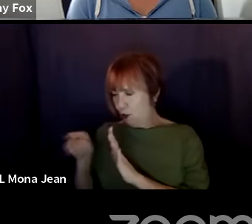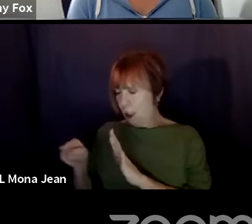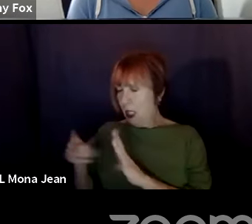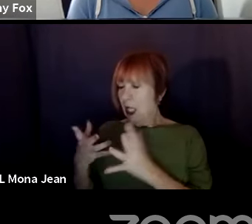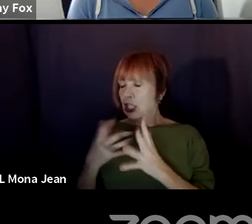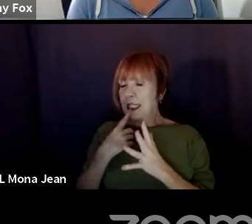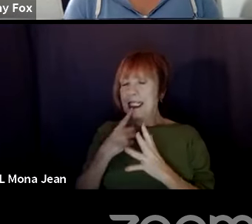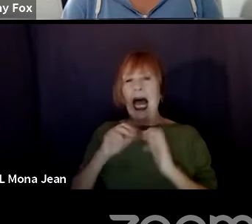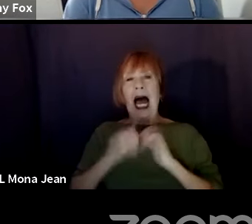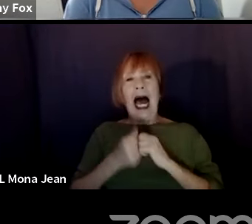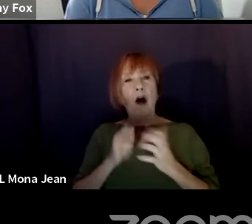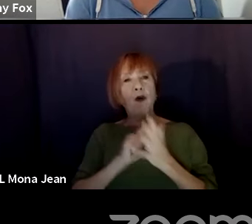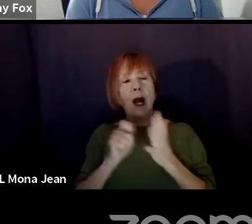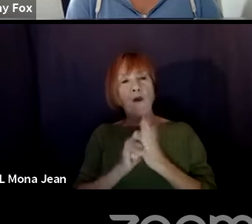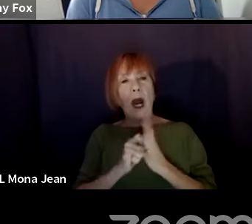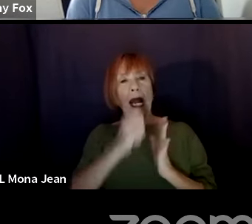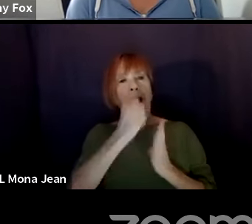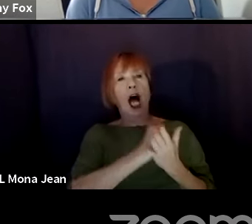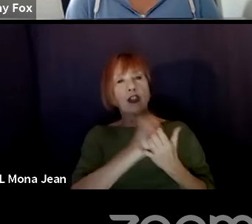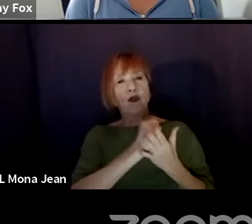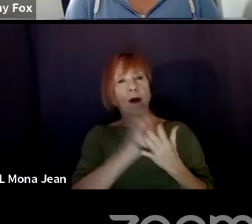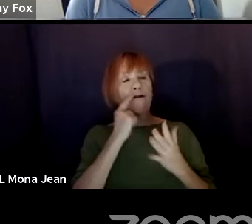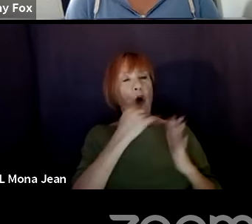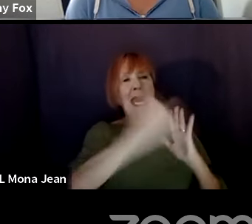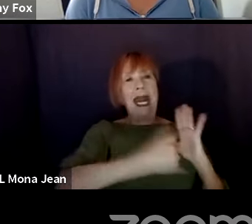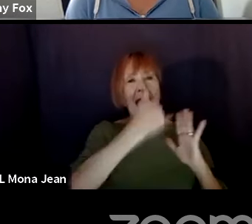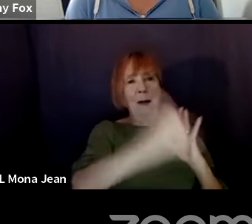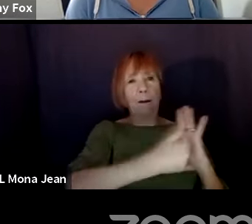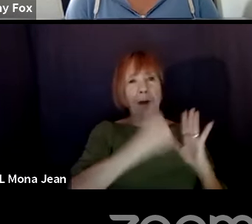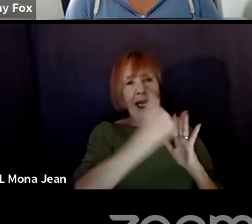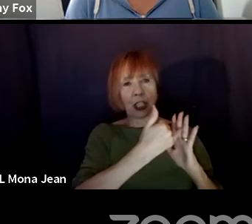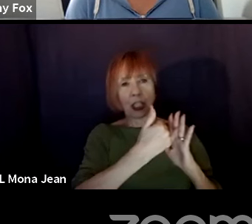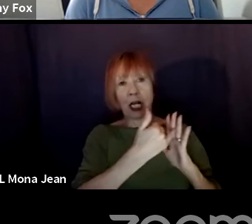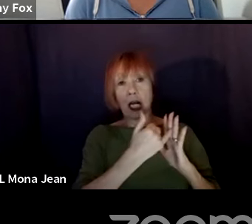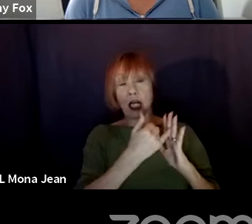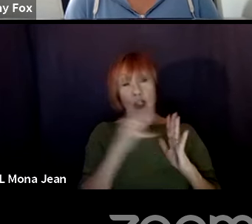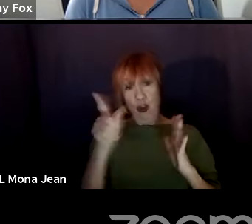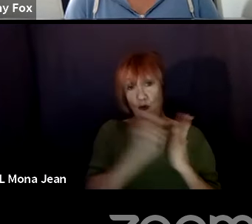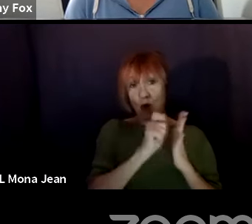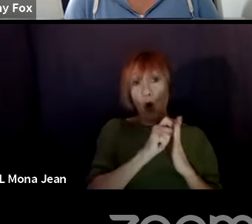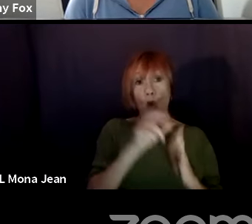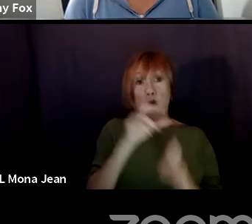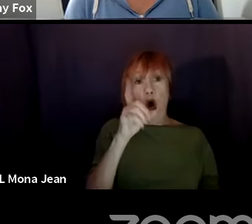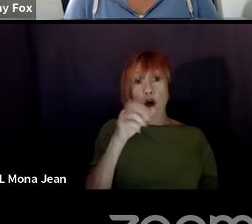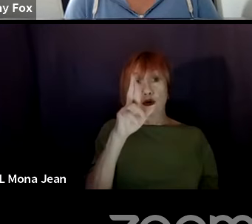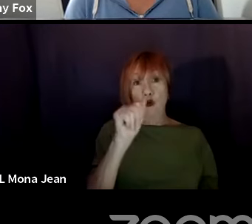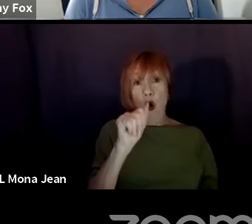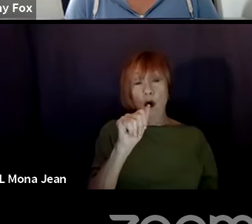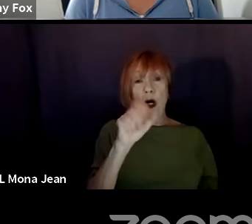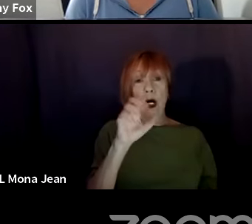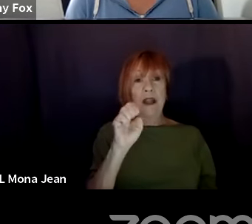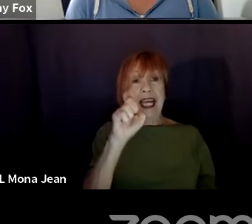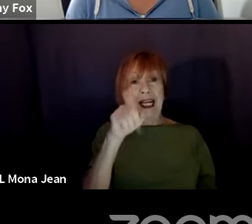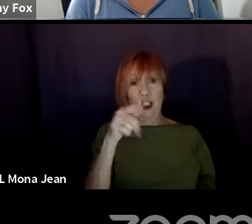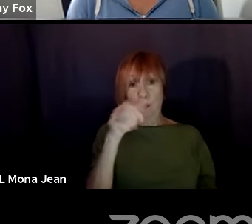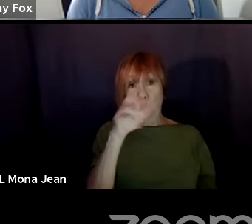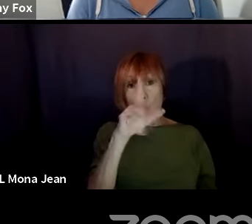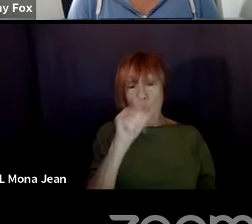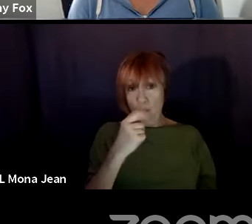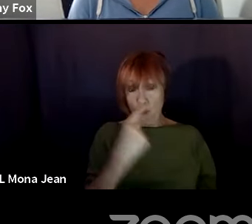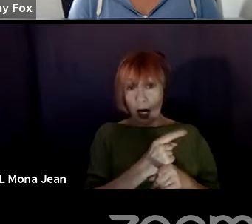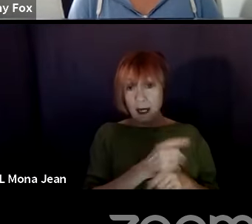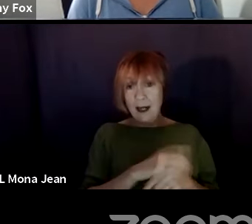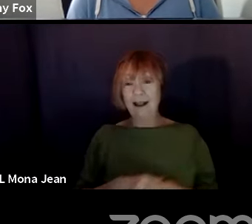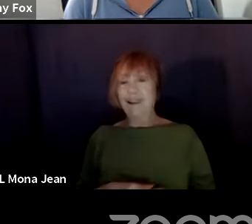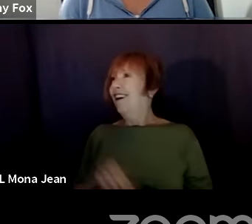different from a normal script format? Because you got to work on Dora the Explorer, right? Yeah, yeah. I've got to work on a lot of, actually, I have an